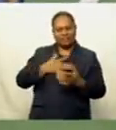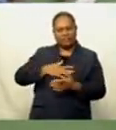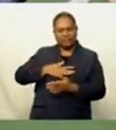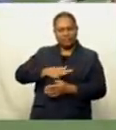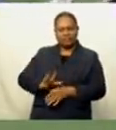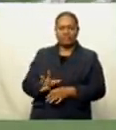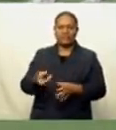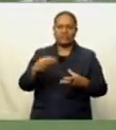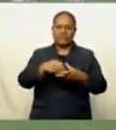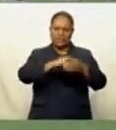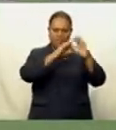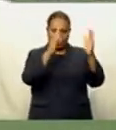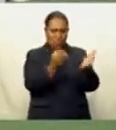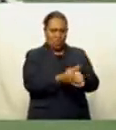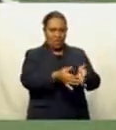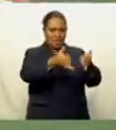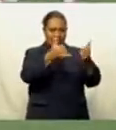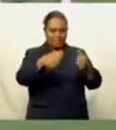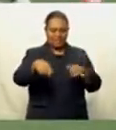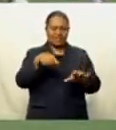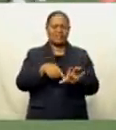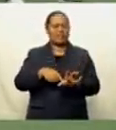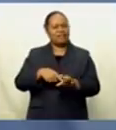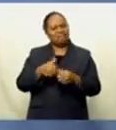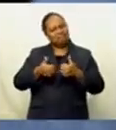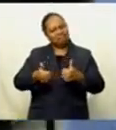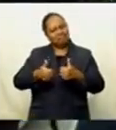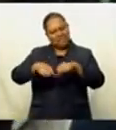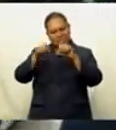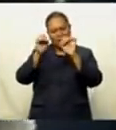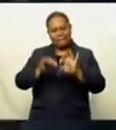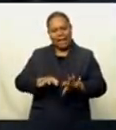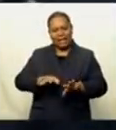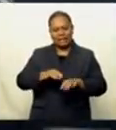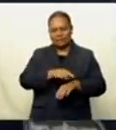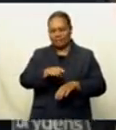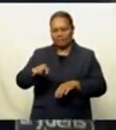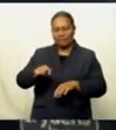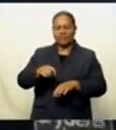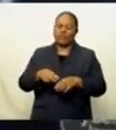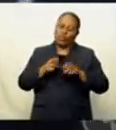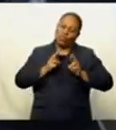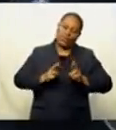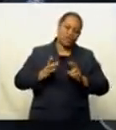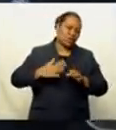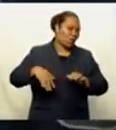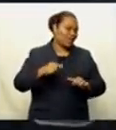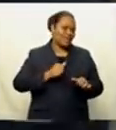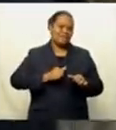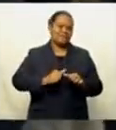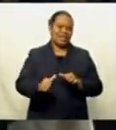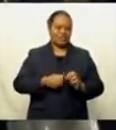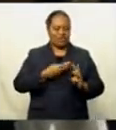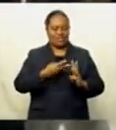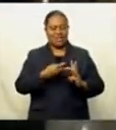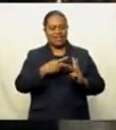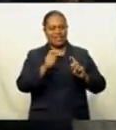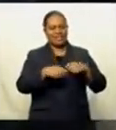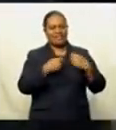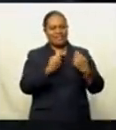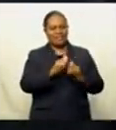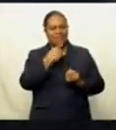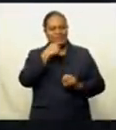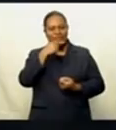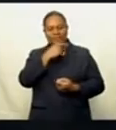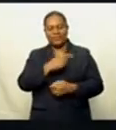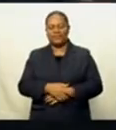World Cup this year. So it is a blessing. And I want to wish them all the best for them being selected in the New